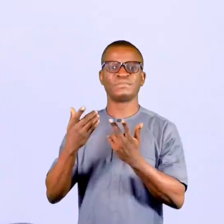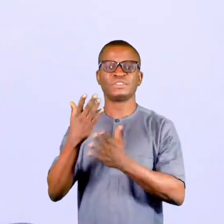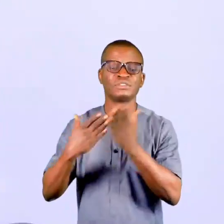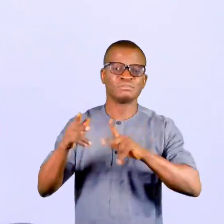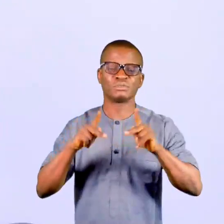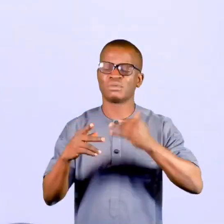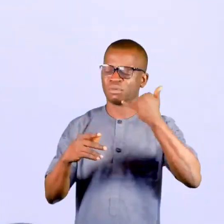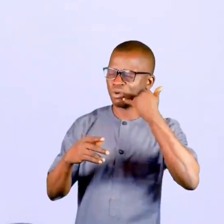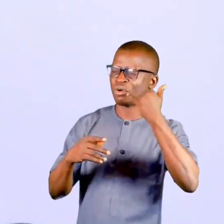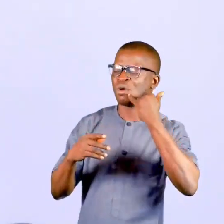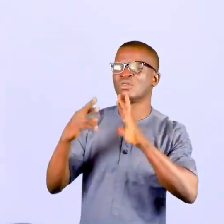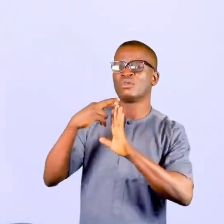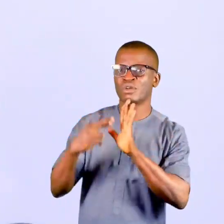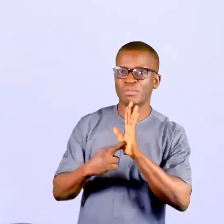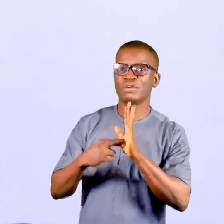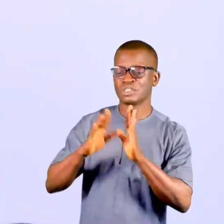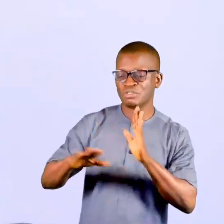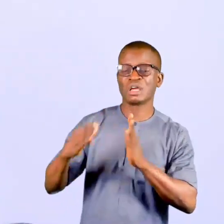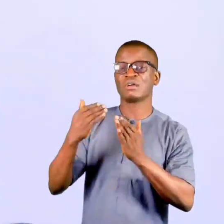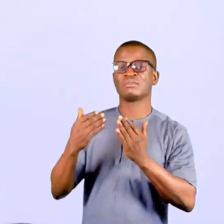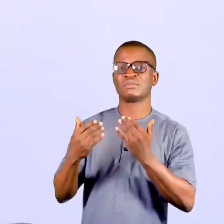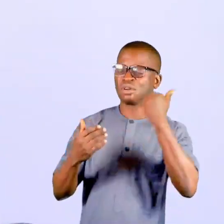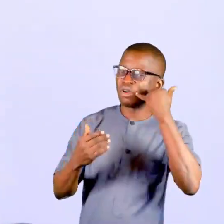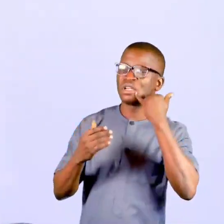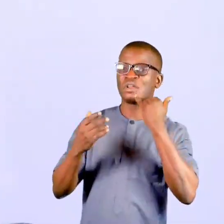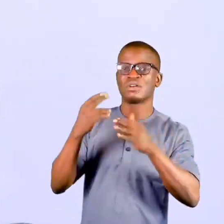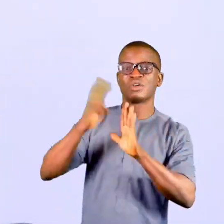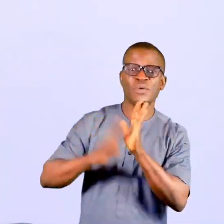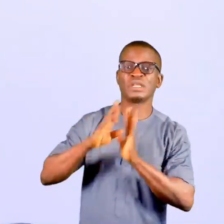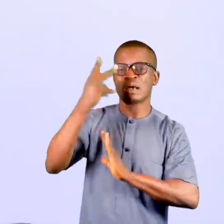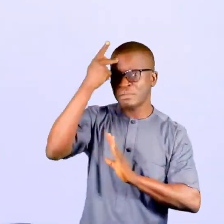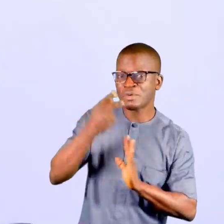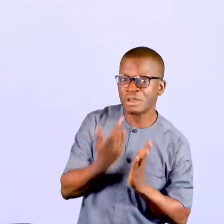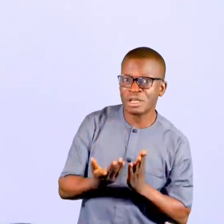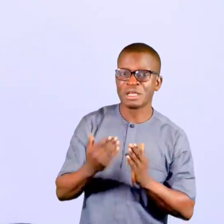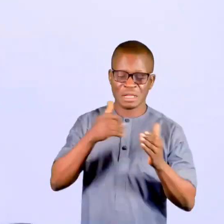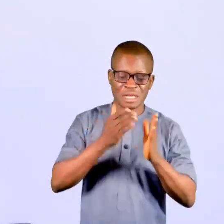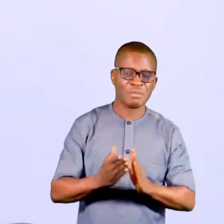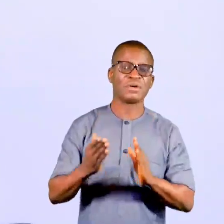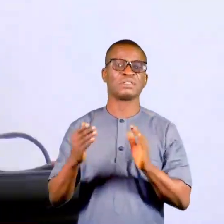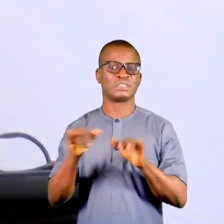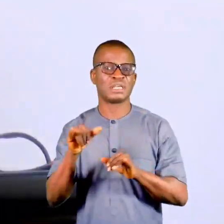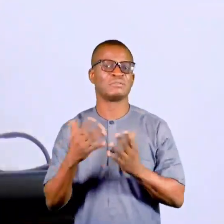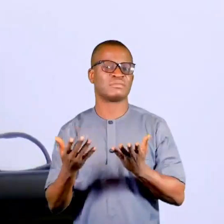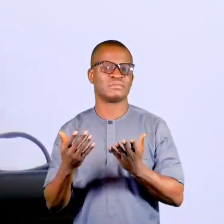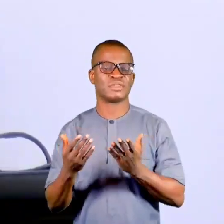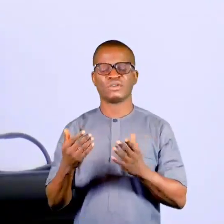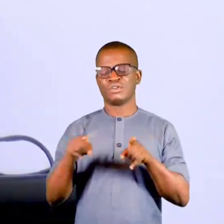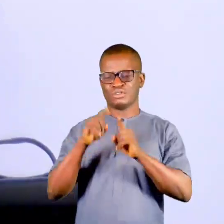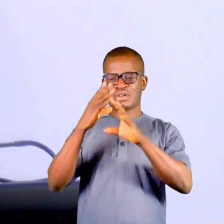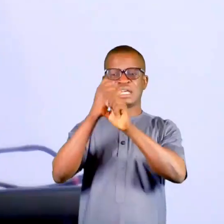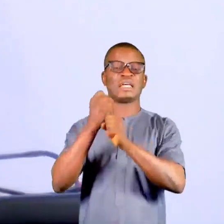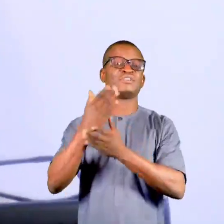even calling to report their parents. We have neighbors calling out on their neighbors. She also